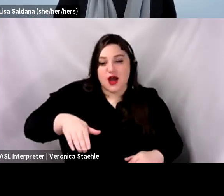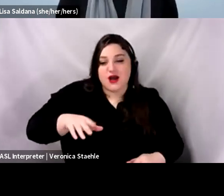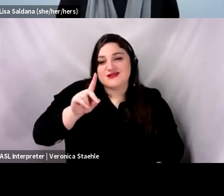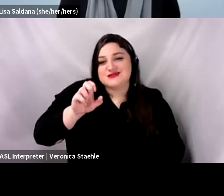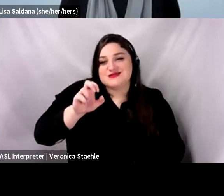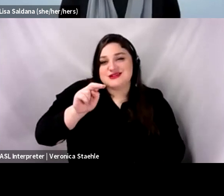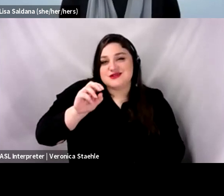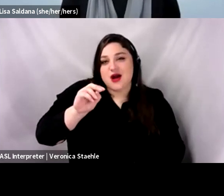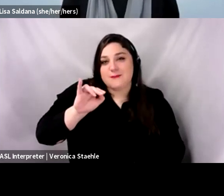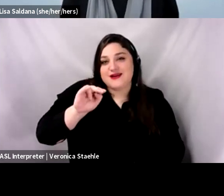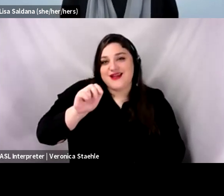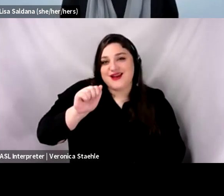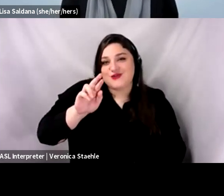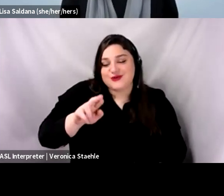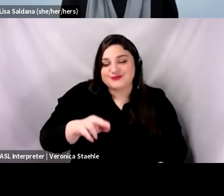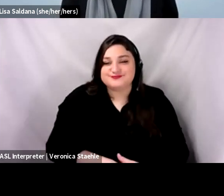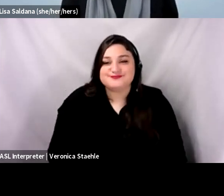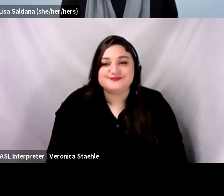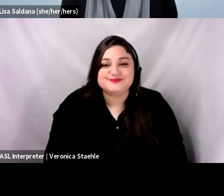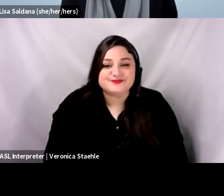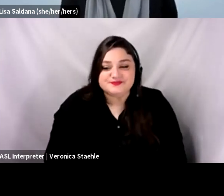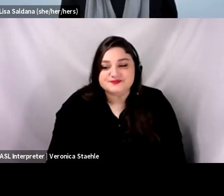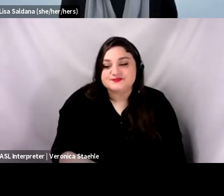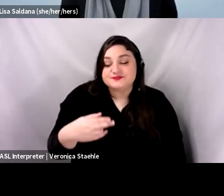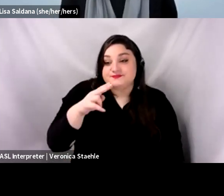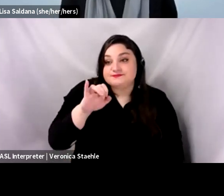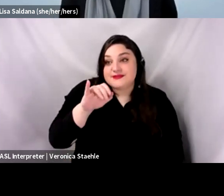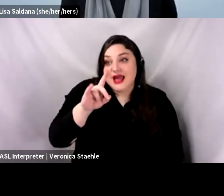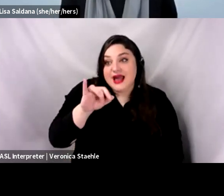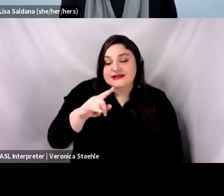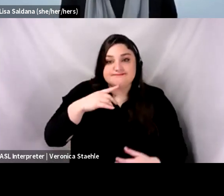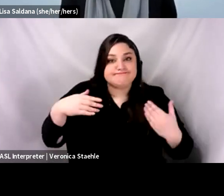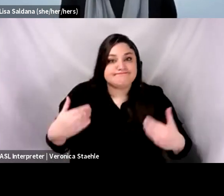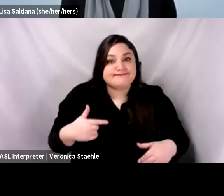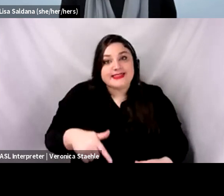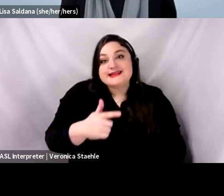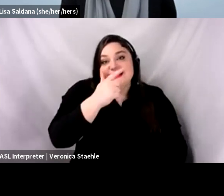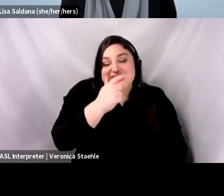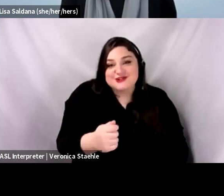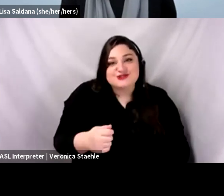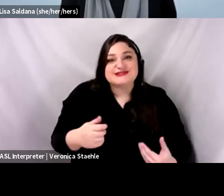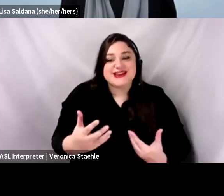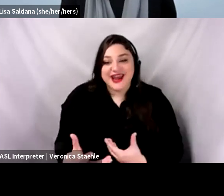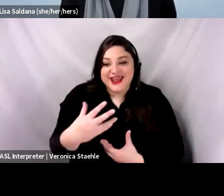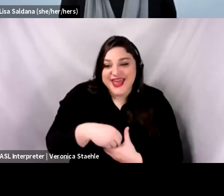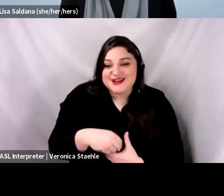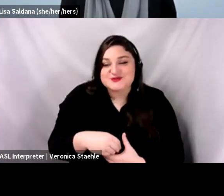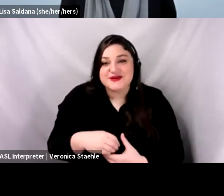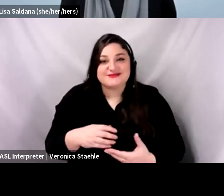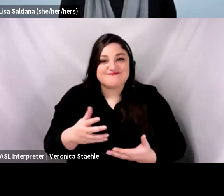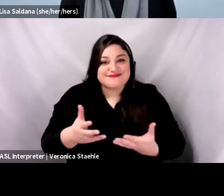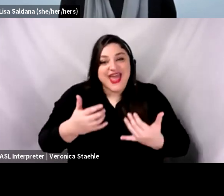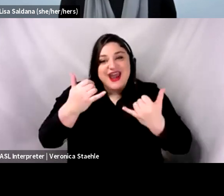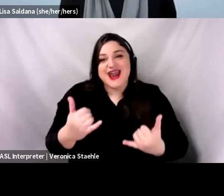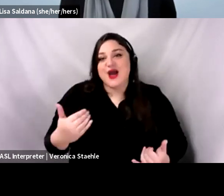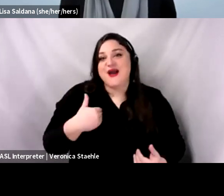That's very helpful. This has been a really engaging and interesting session. At this point, we have a 15-minute break. And